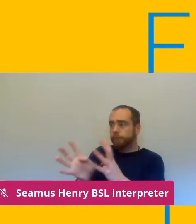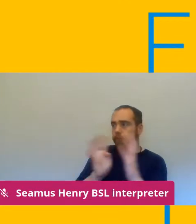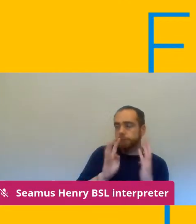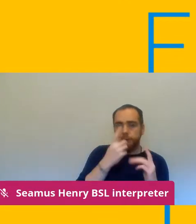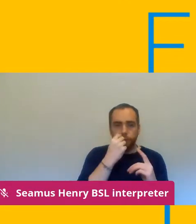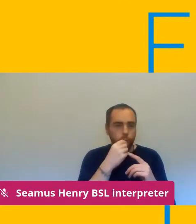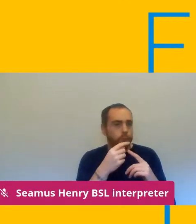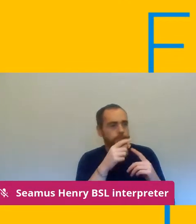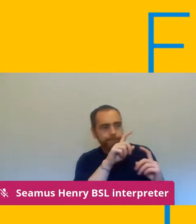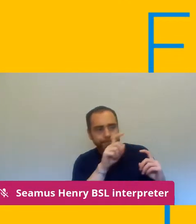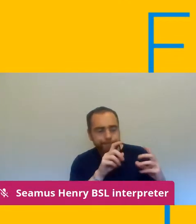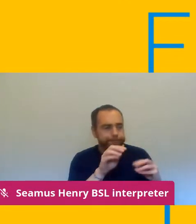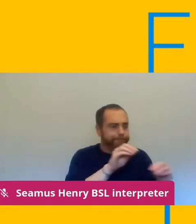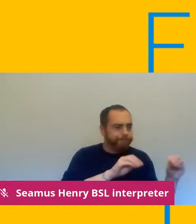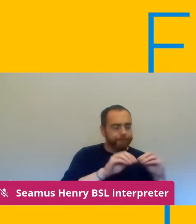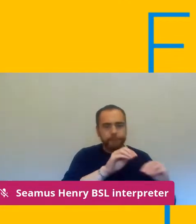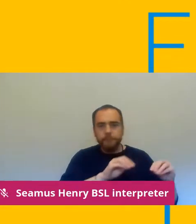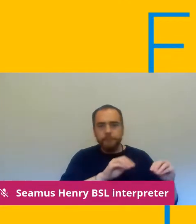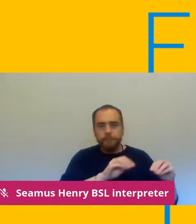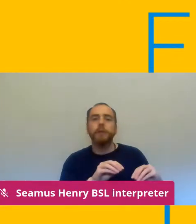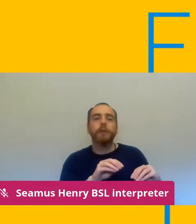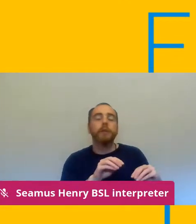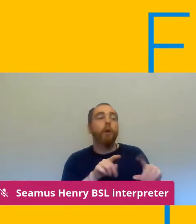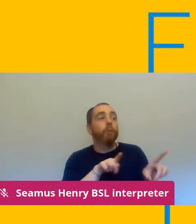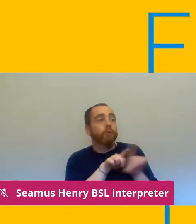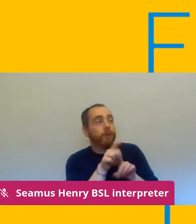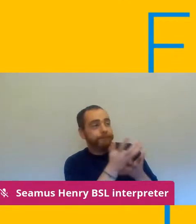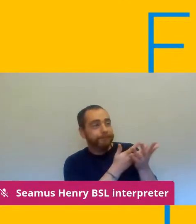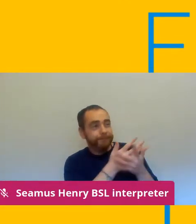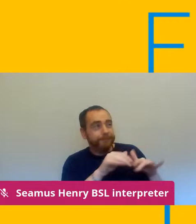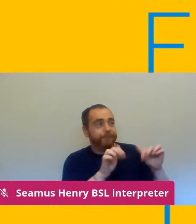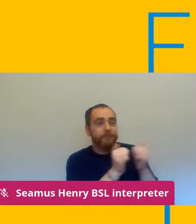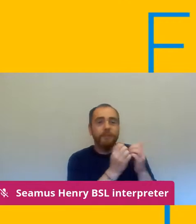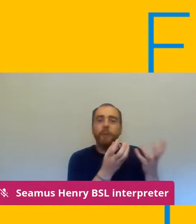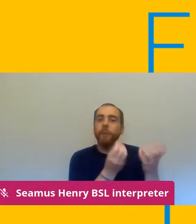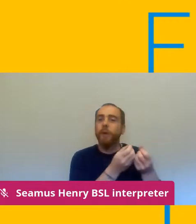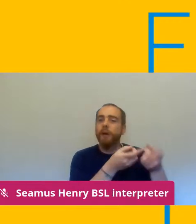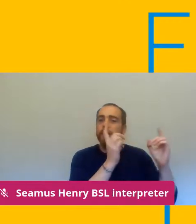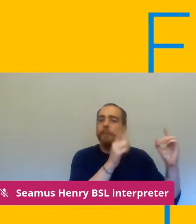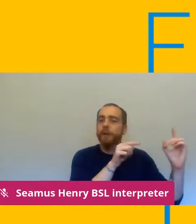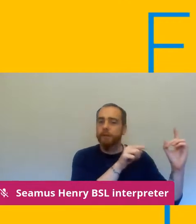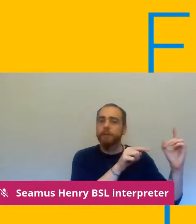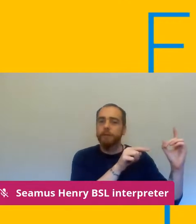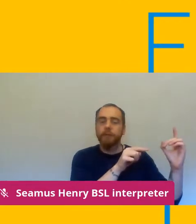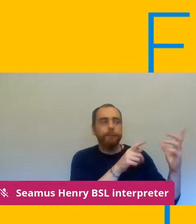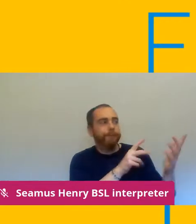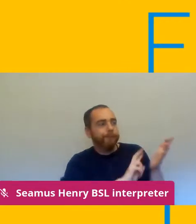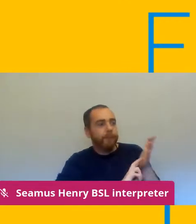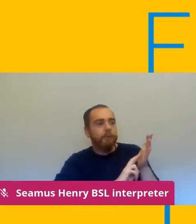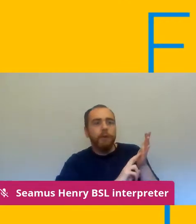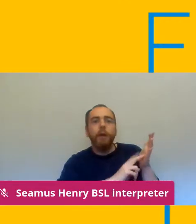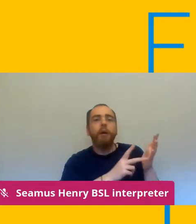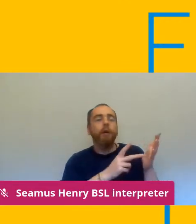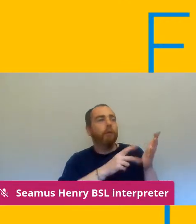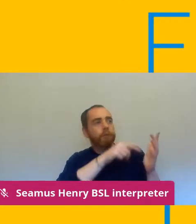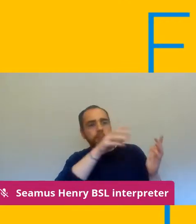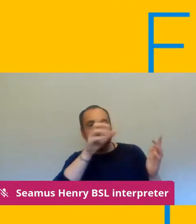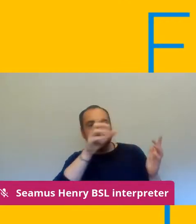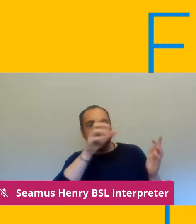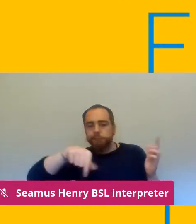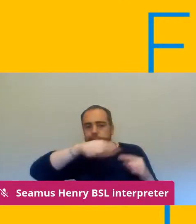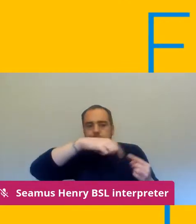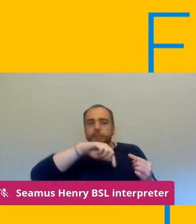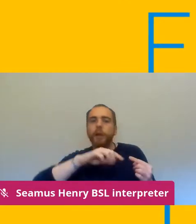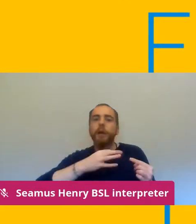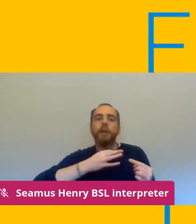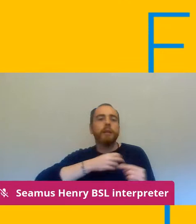agreements with employers around uh arrangements to be put in place for vulnerable staff and essentially measures to have staff coming back on